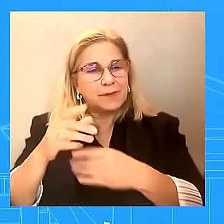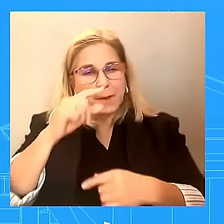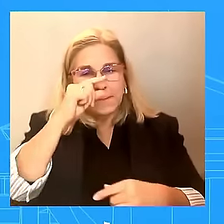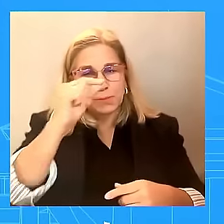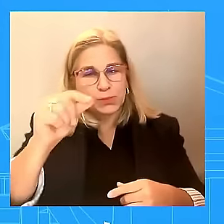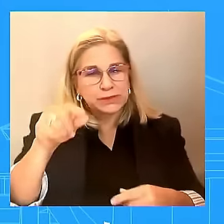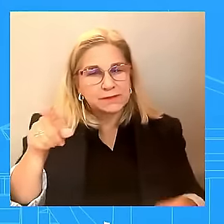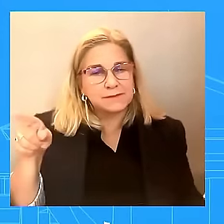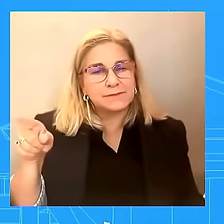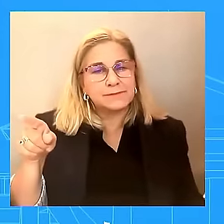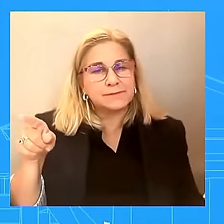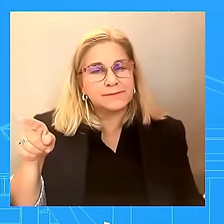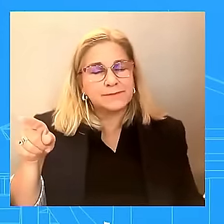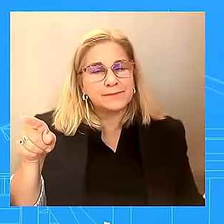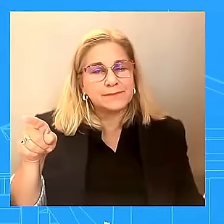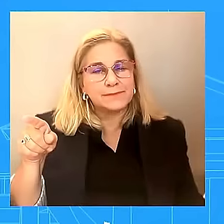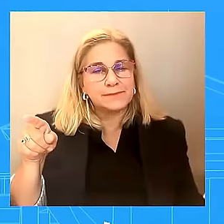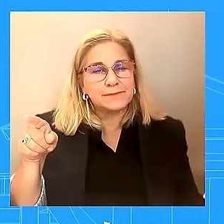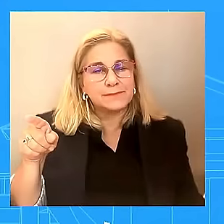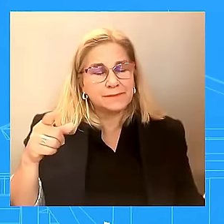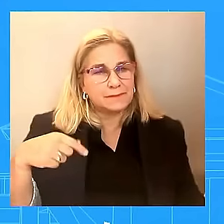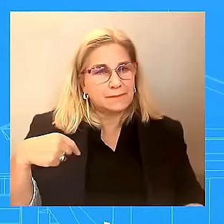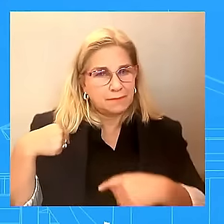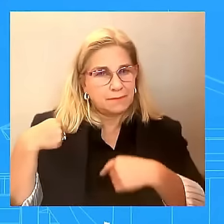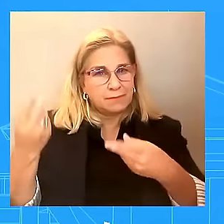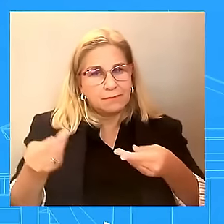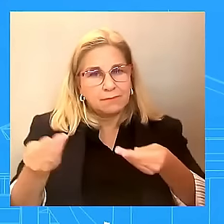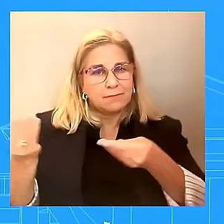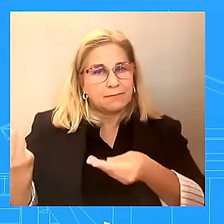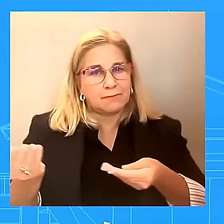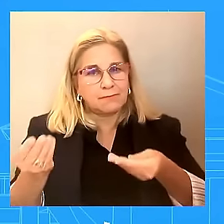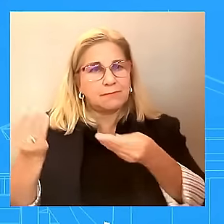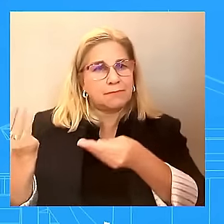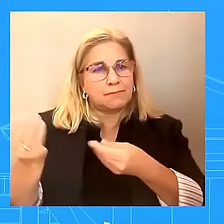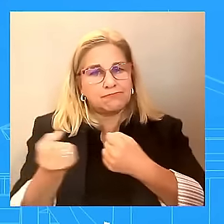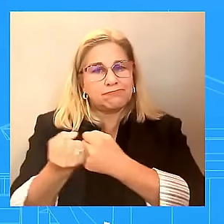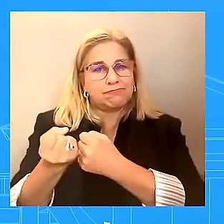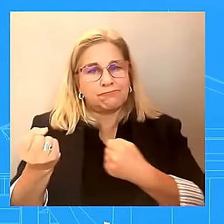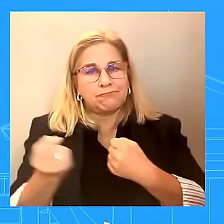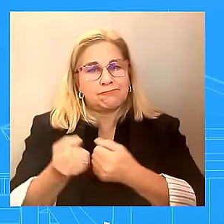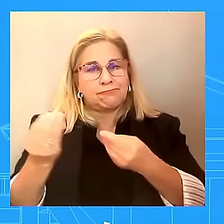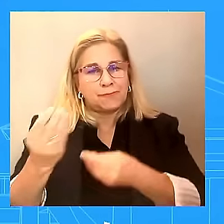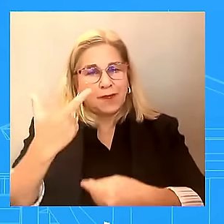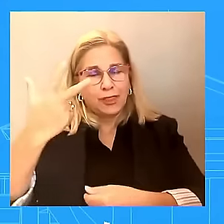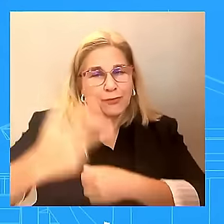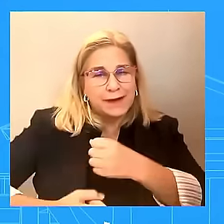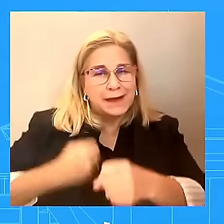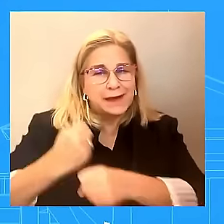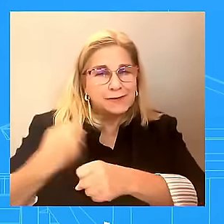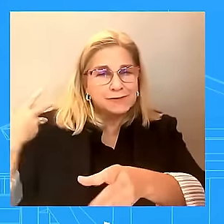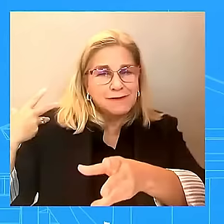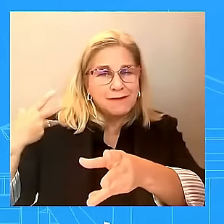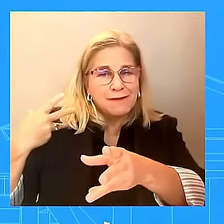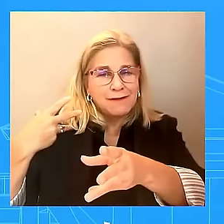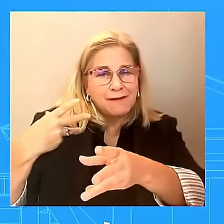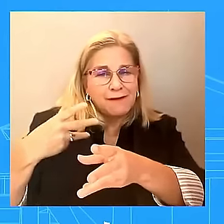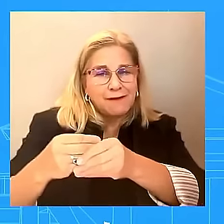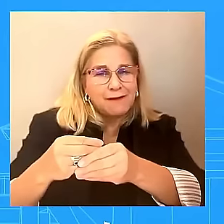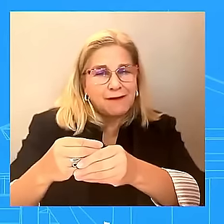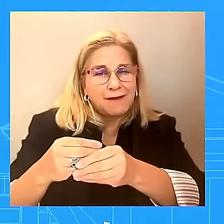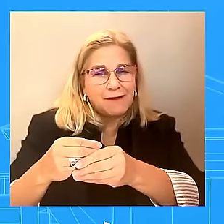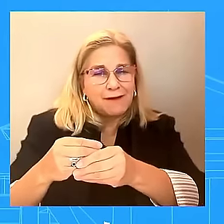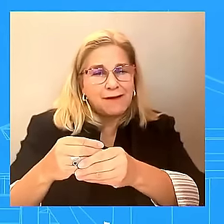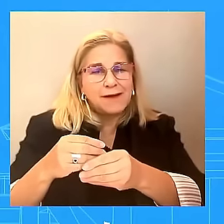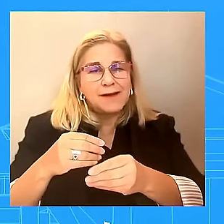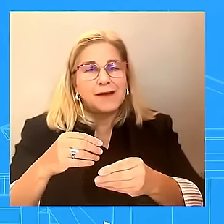And this President has been there day one. He has been able to bring more than 50 nations together to support Ukraine and their fight